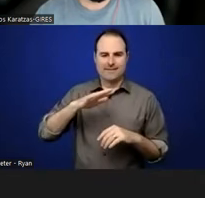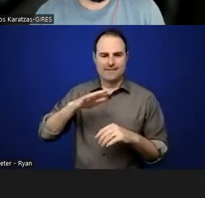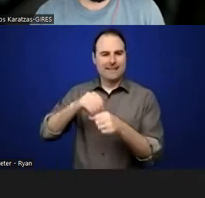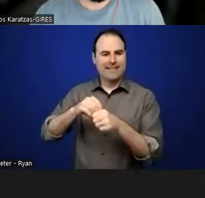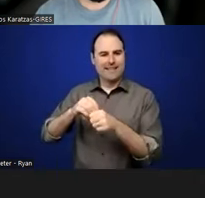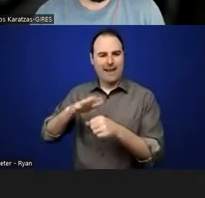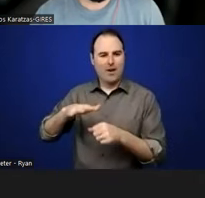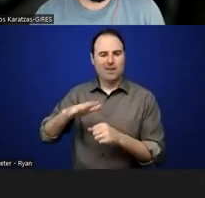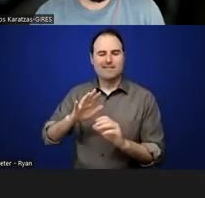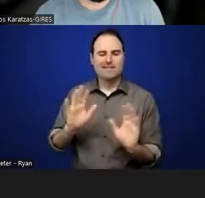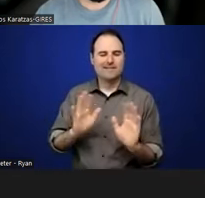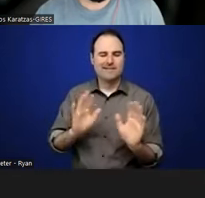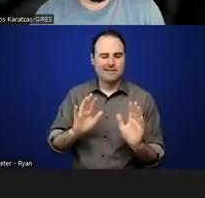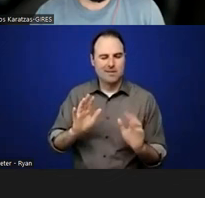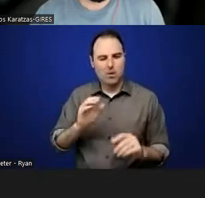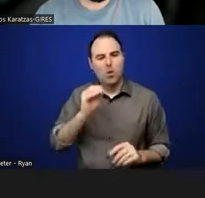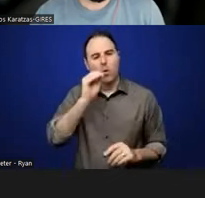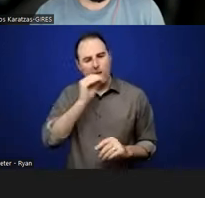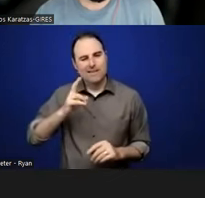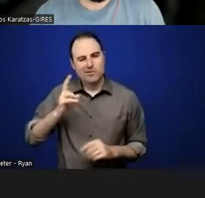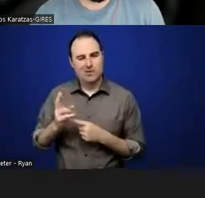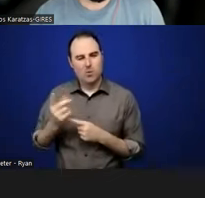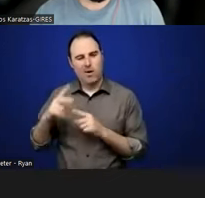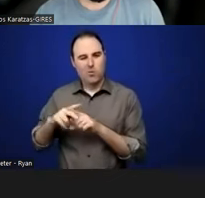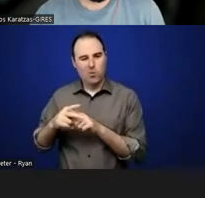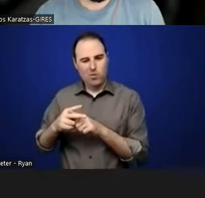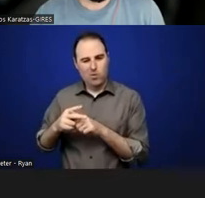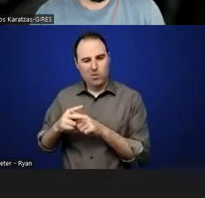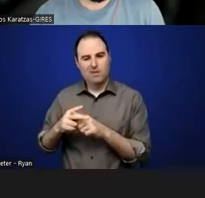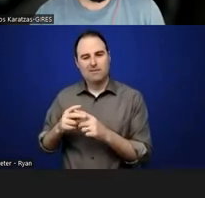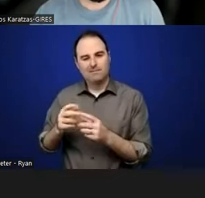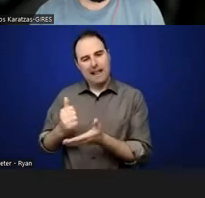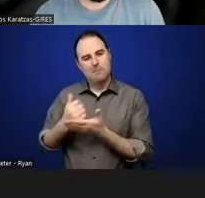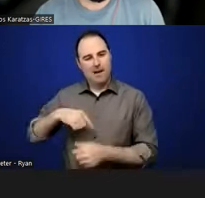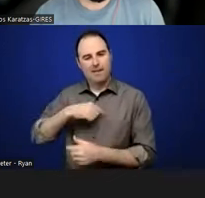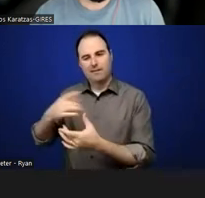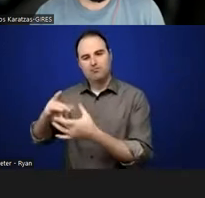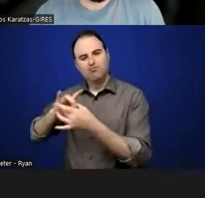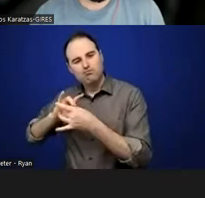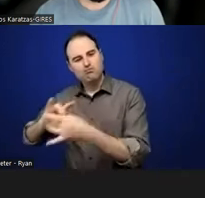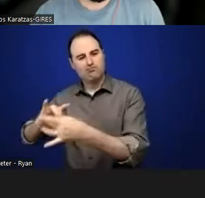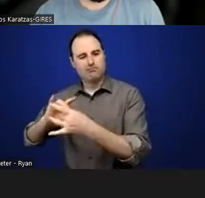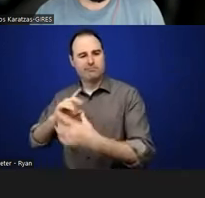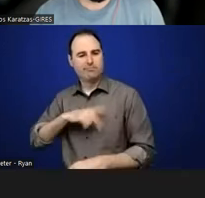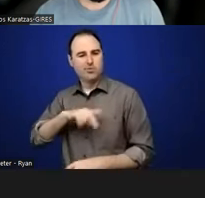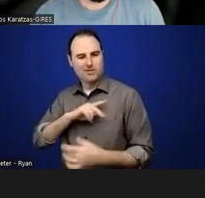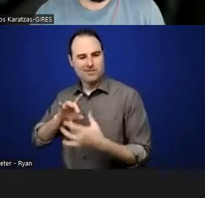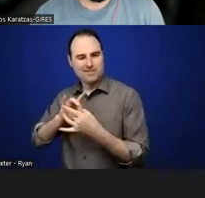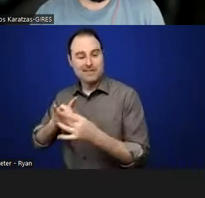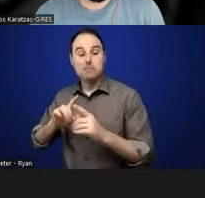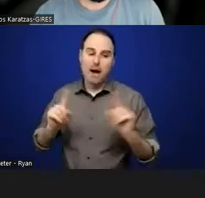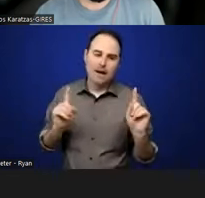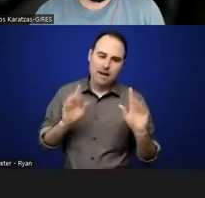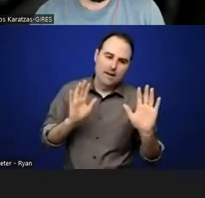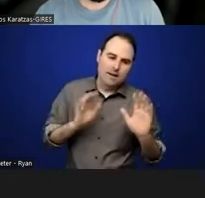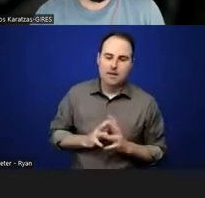oral history is one of those tools that we use to try to connect, um, and, and try, but I, but so